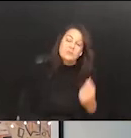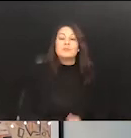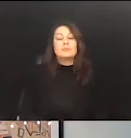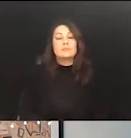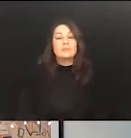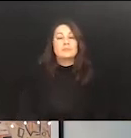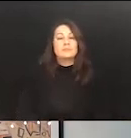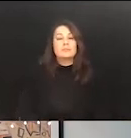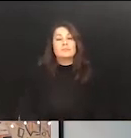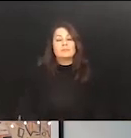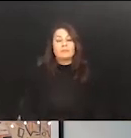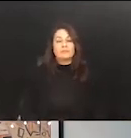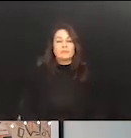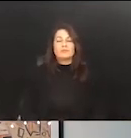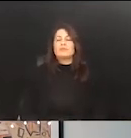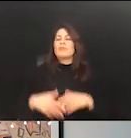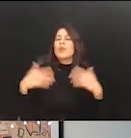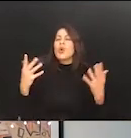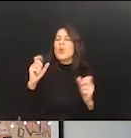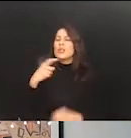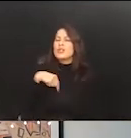What should we do about it?